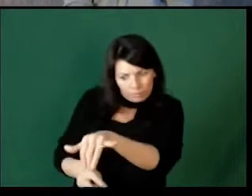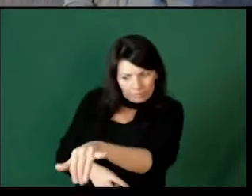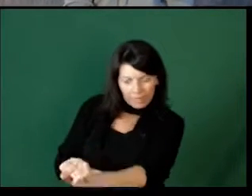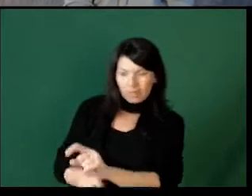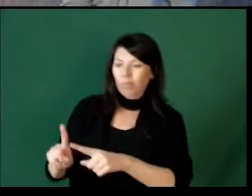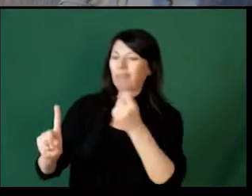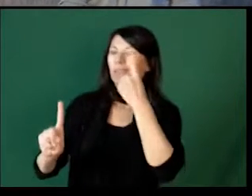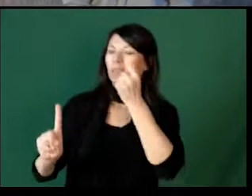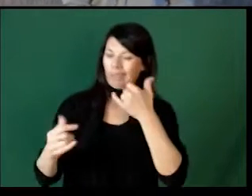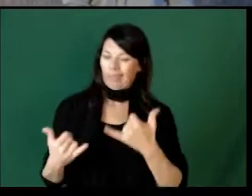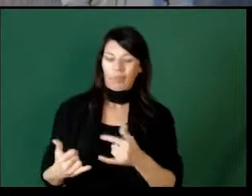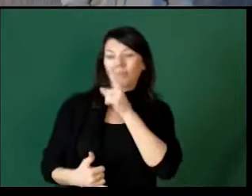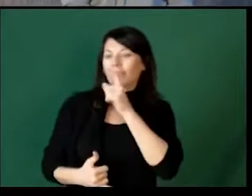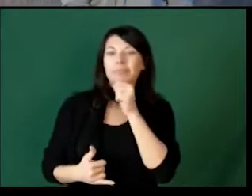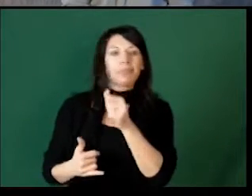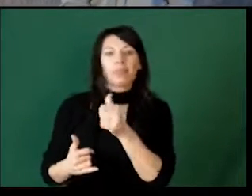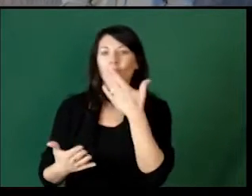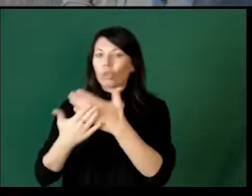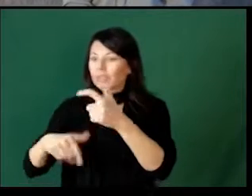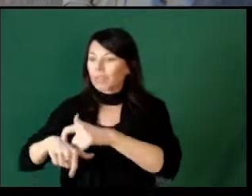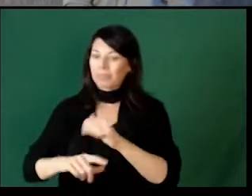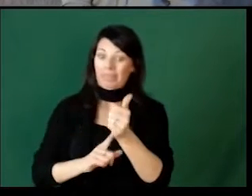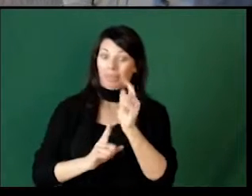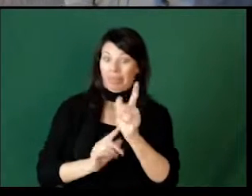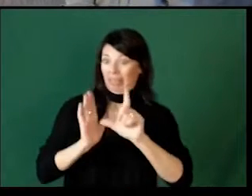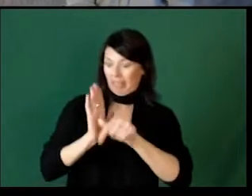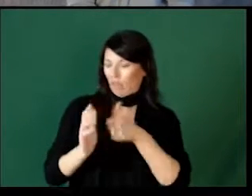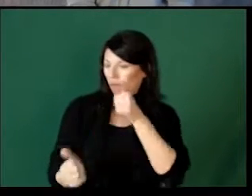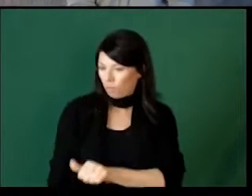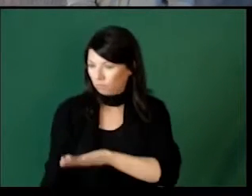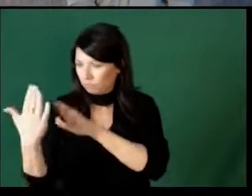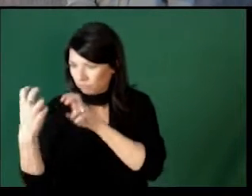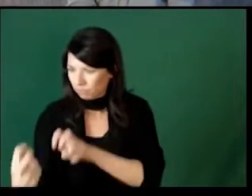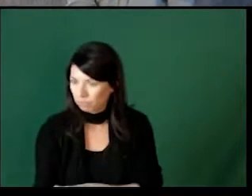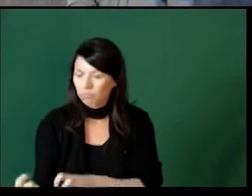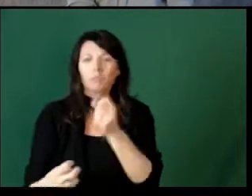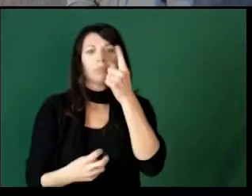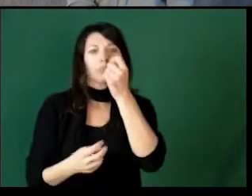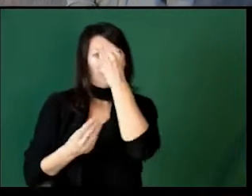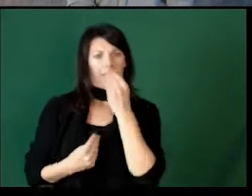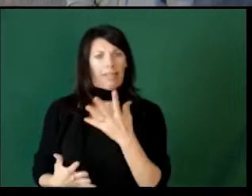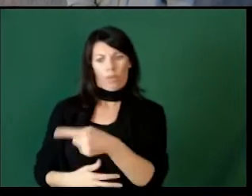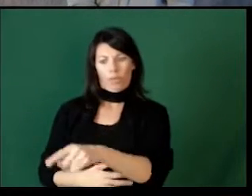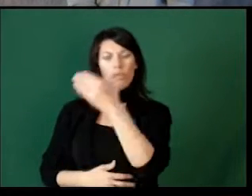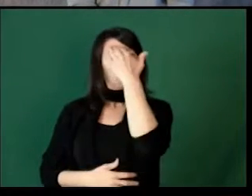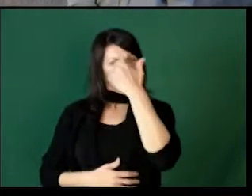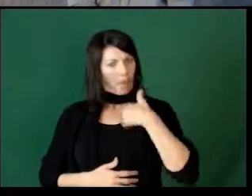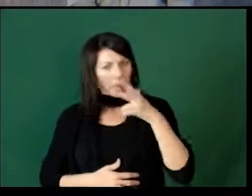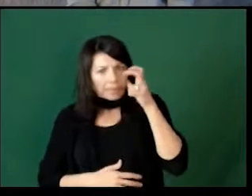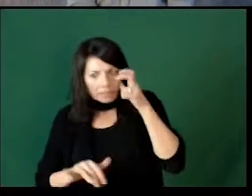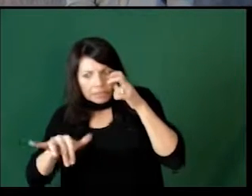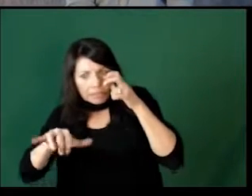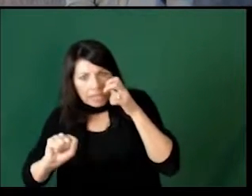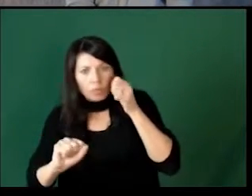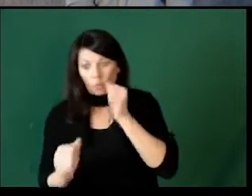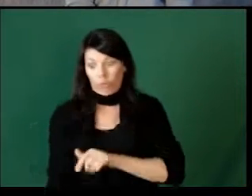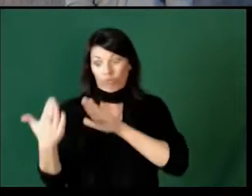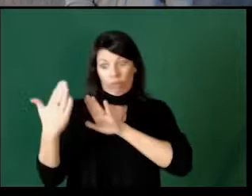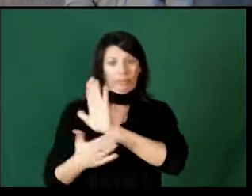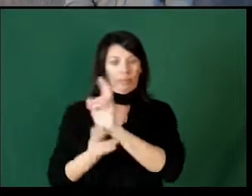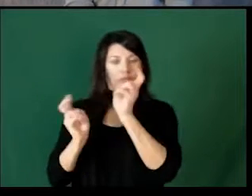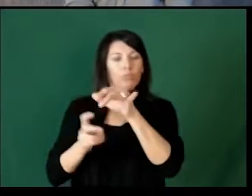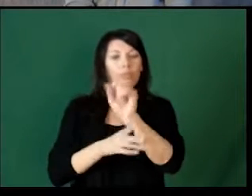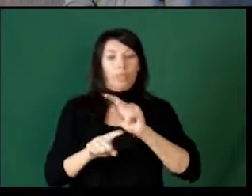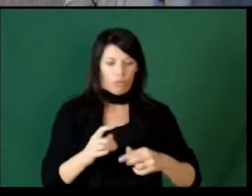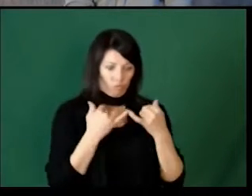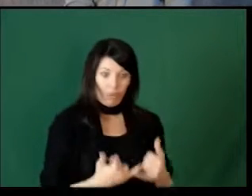in 10 minutes when it's more appropriate for me, and I can give you my full attention. And let them know that you are listening, that you will address their issue,